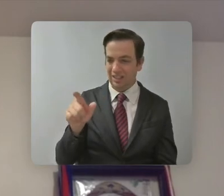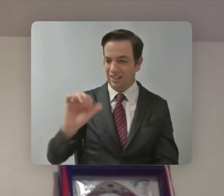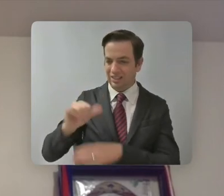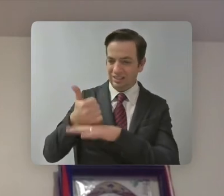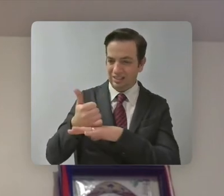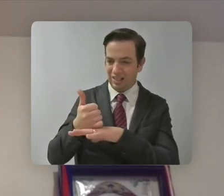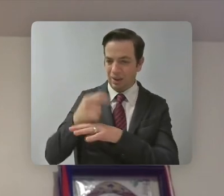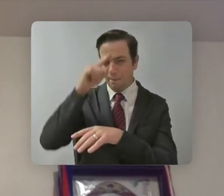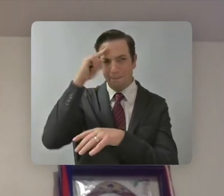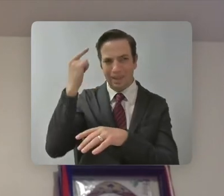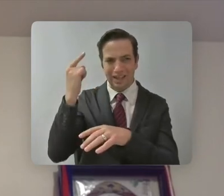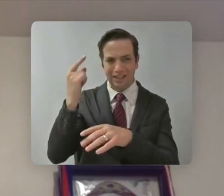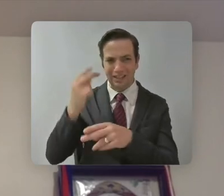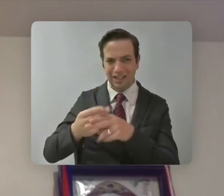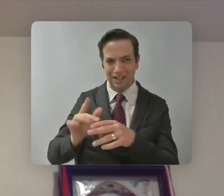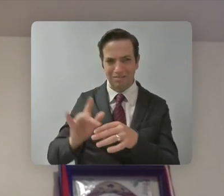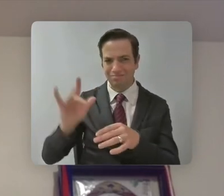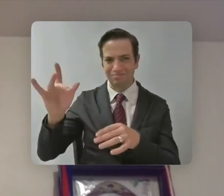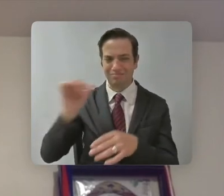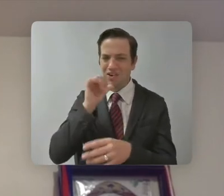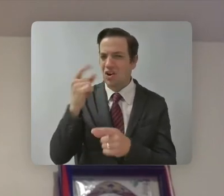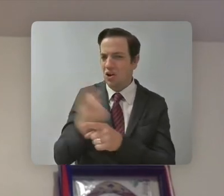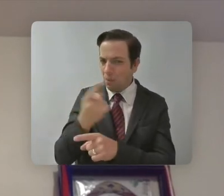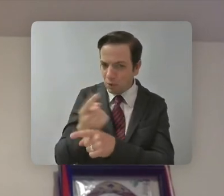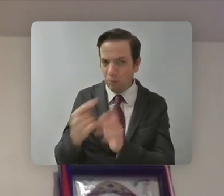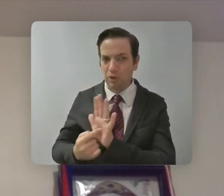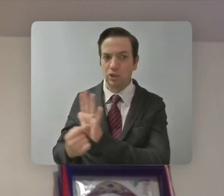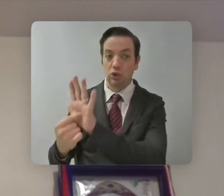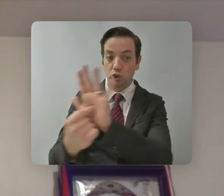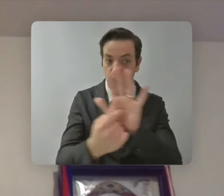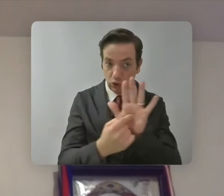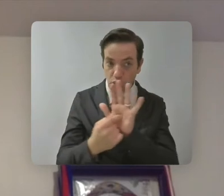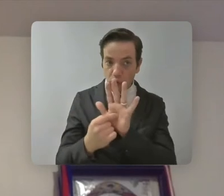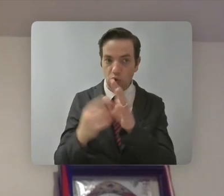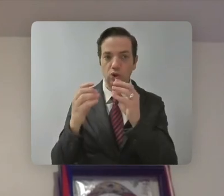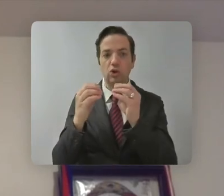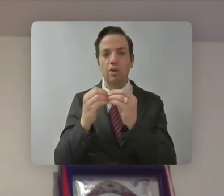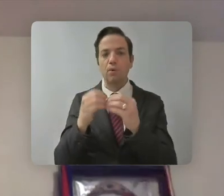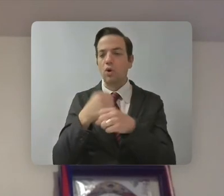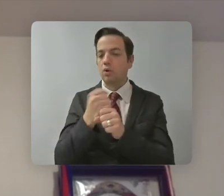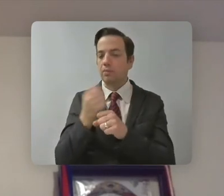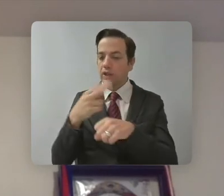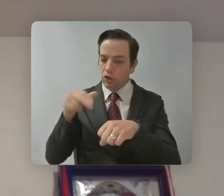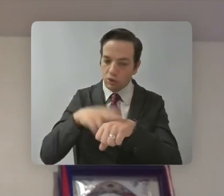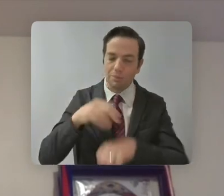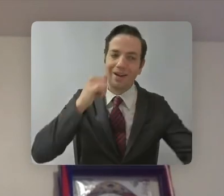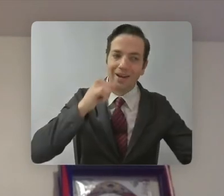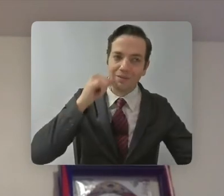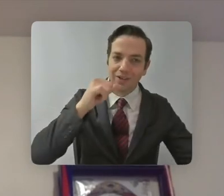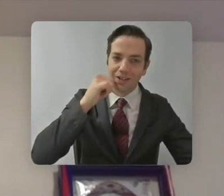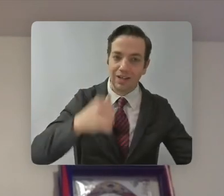more we normalize the everyday life of people, the more normal it will become in our society. And I think that,